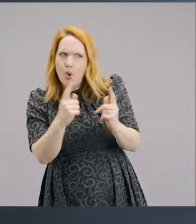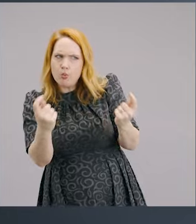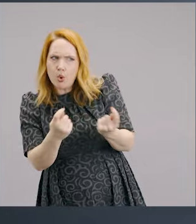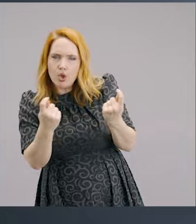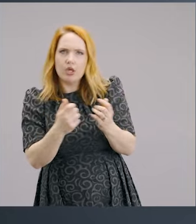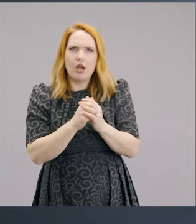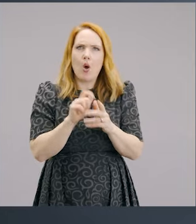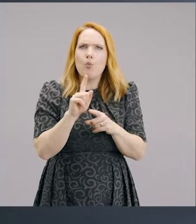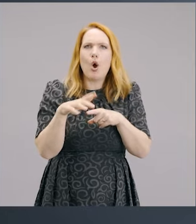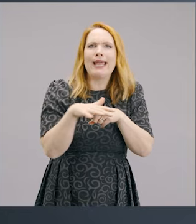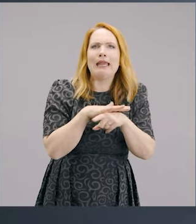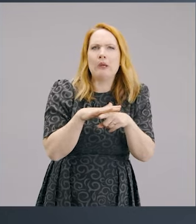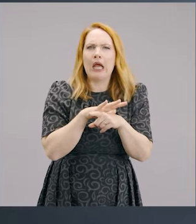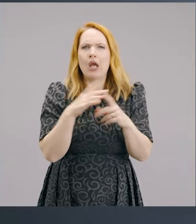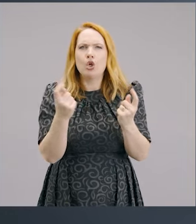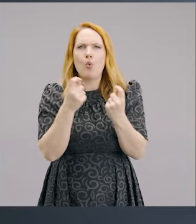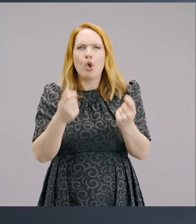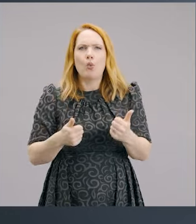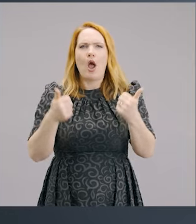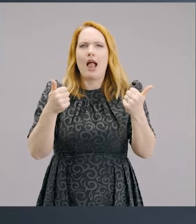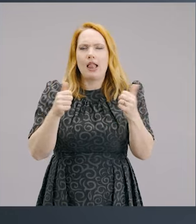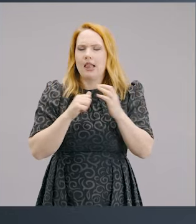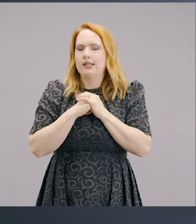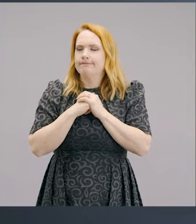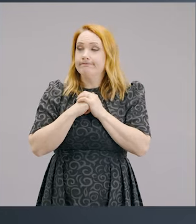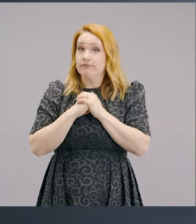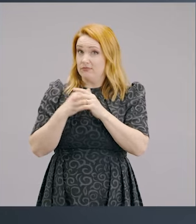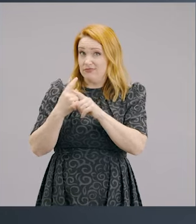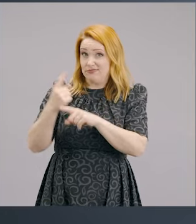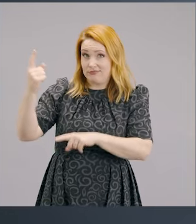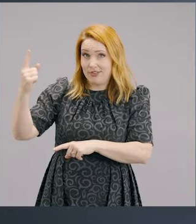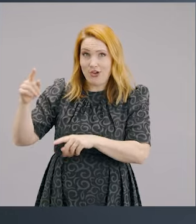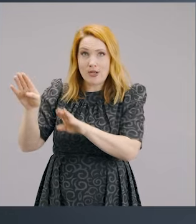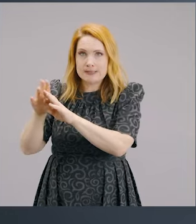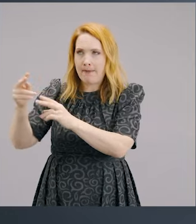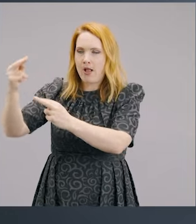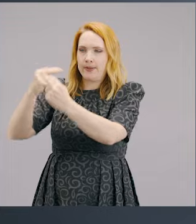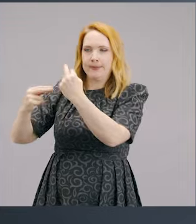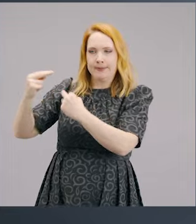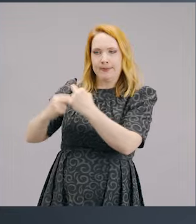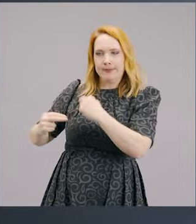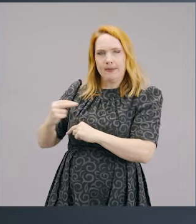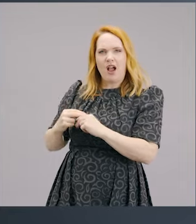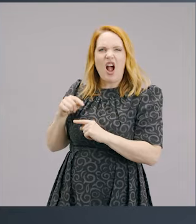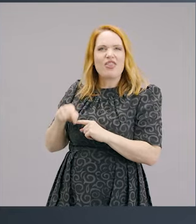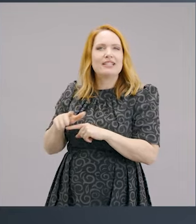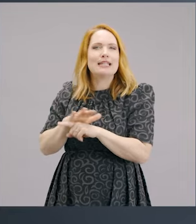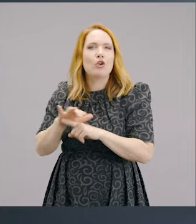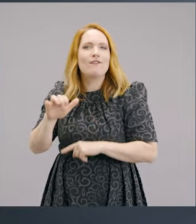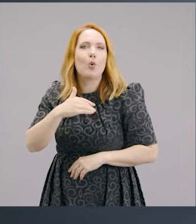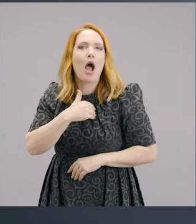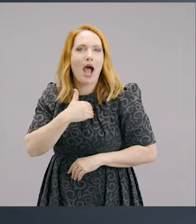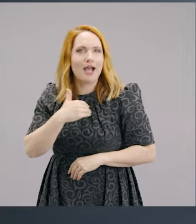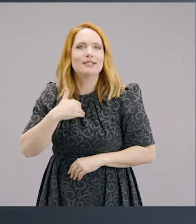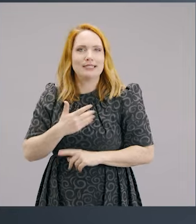wrong? What are the areas that aren't quite right? And God does the same sort of thing. He looks at us and He says, there's this area here that